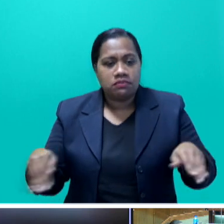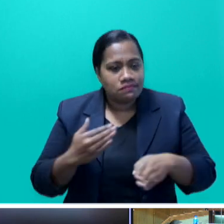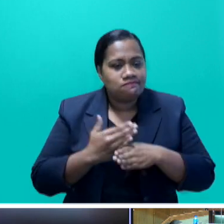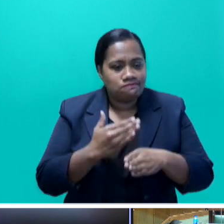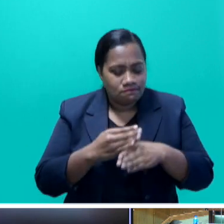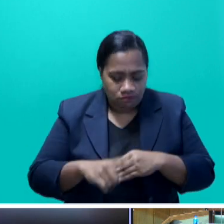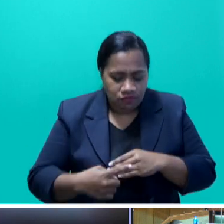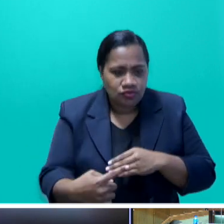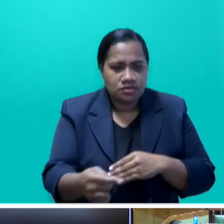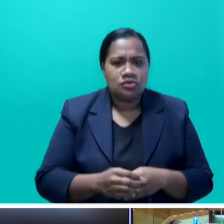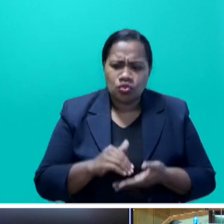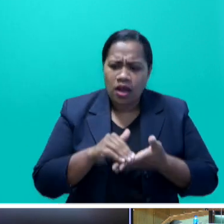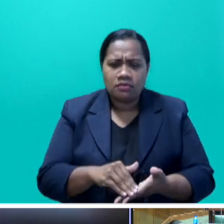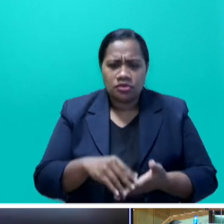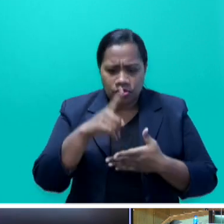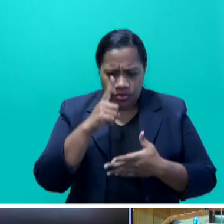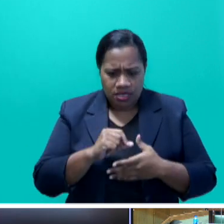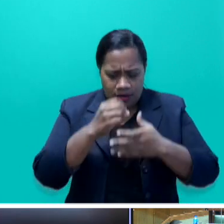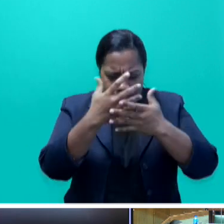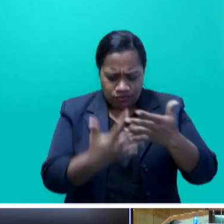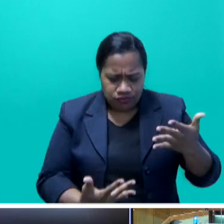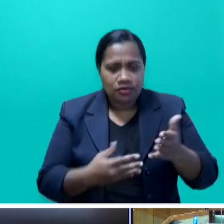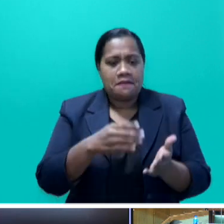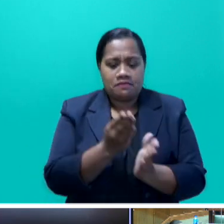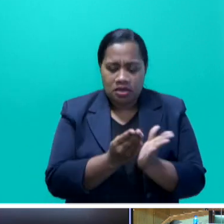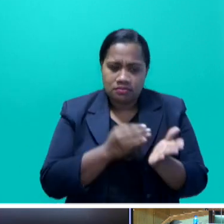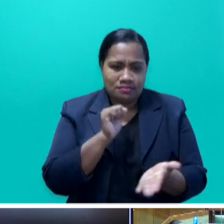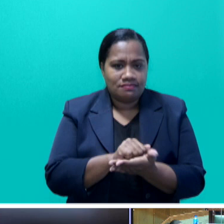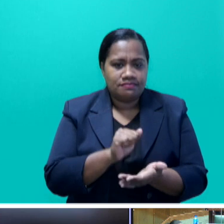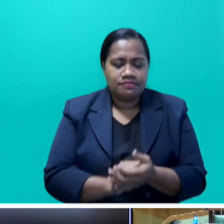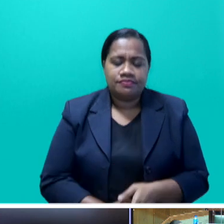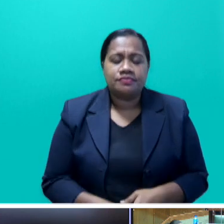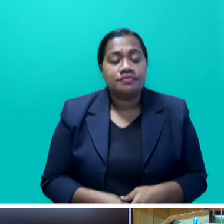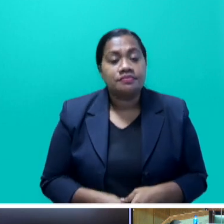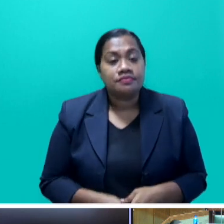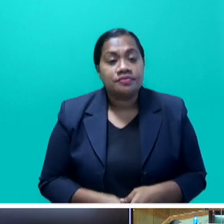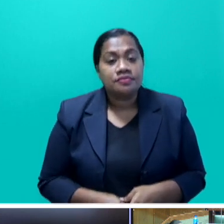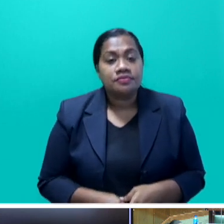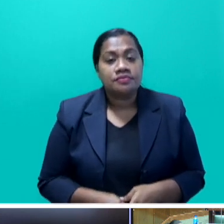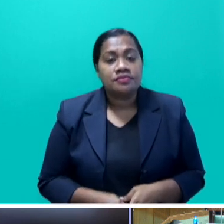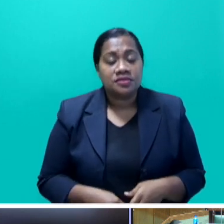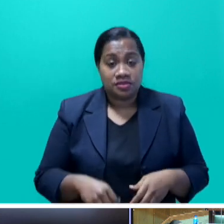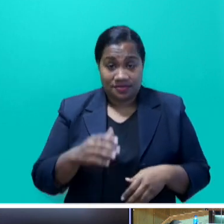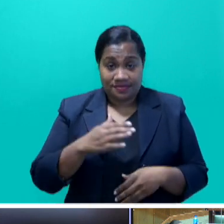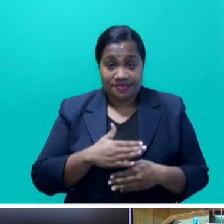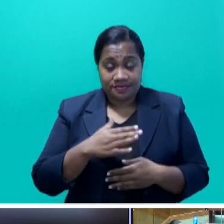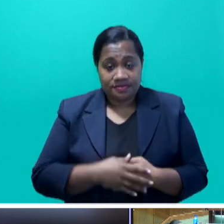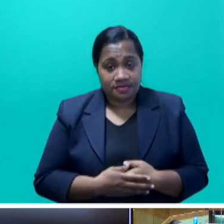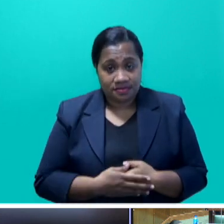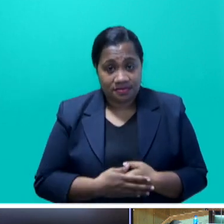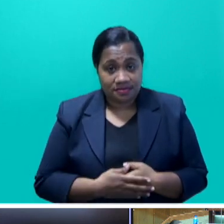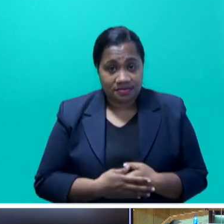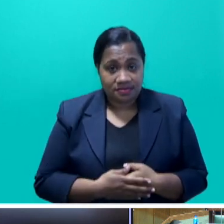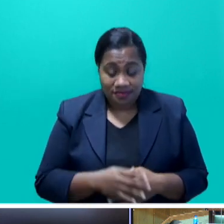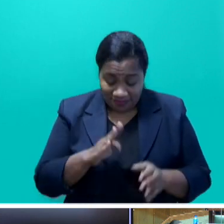Mr. Speaker, this budget did not shy away from tough decisions. Across my portfolios, total